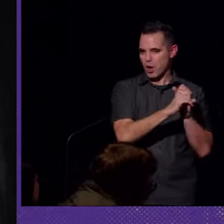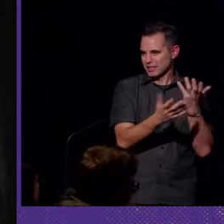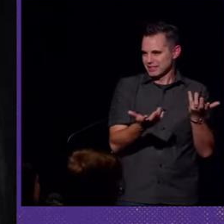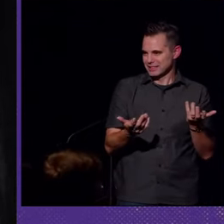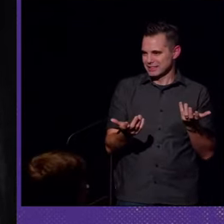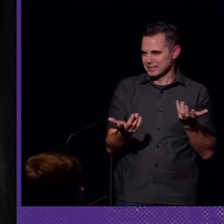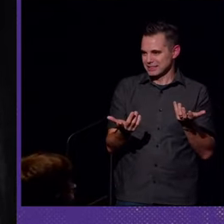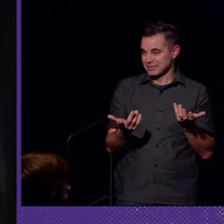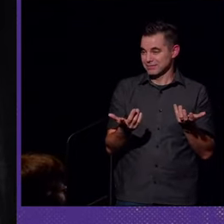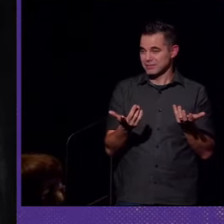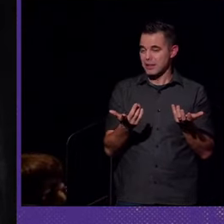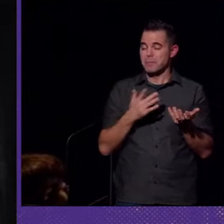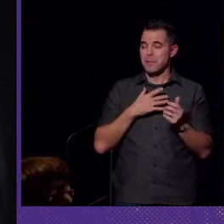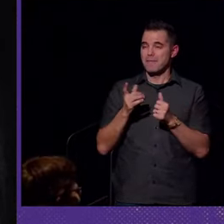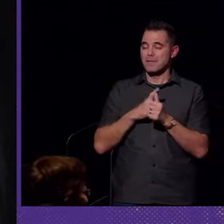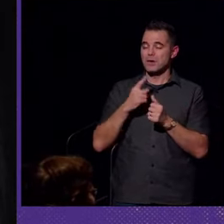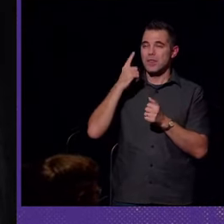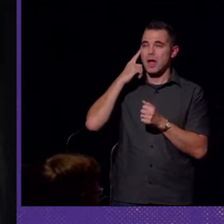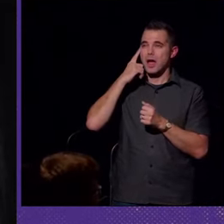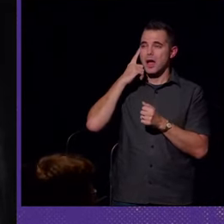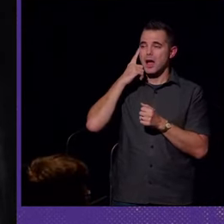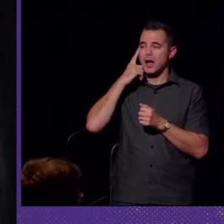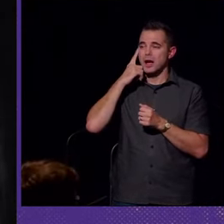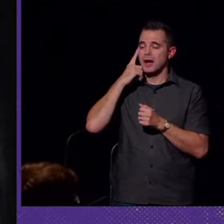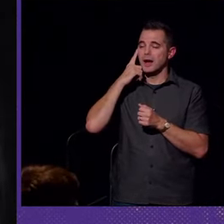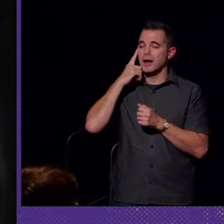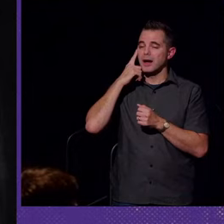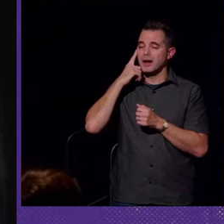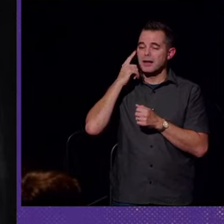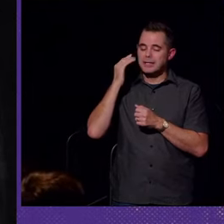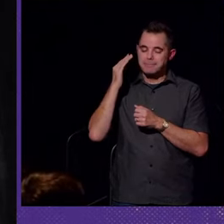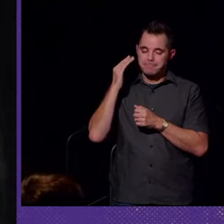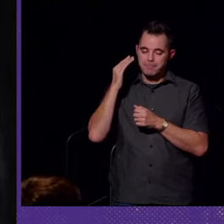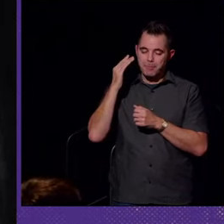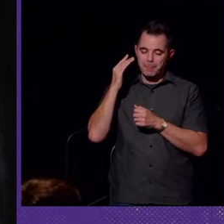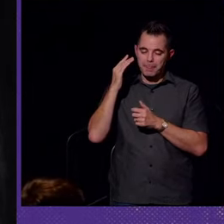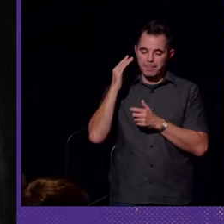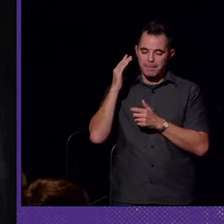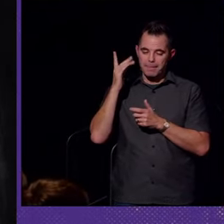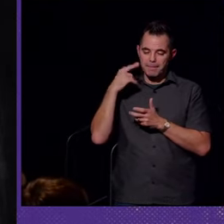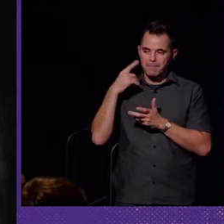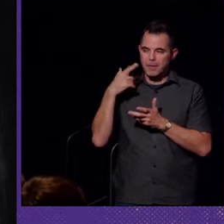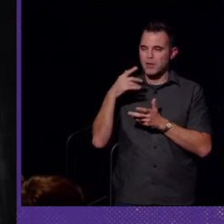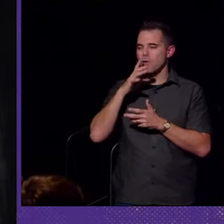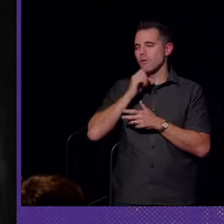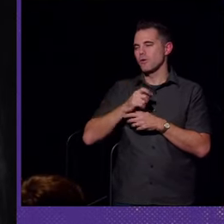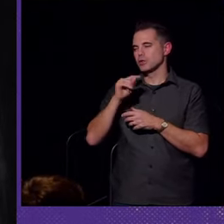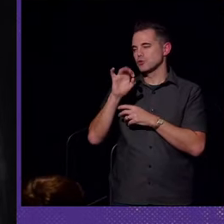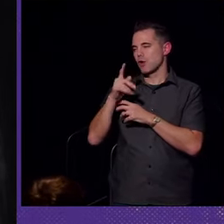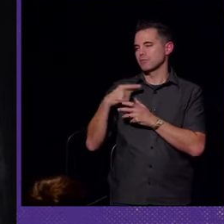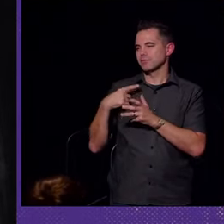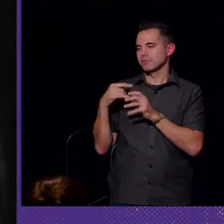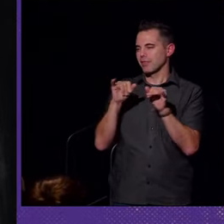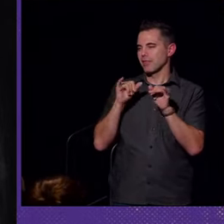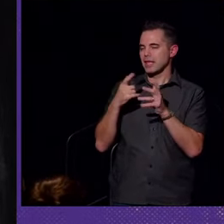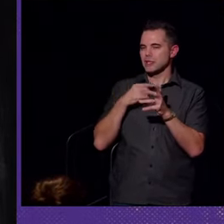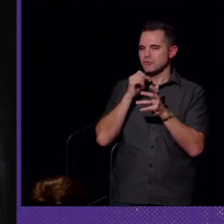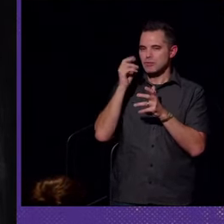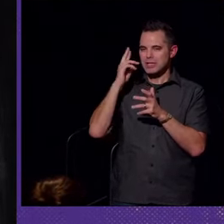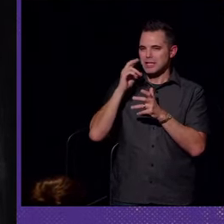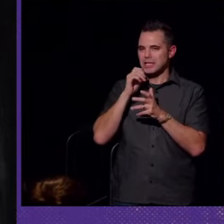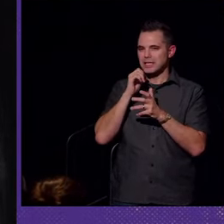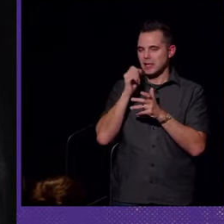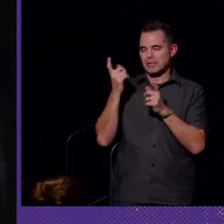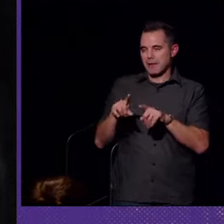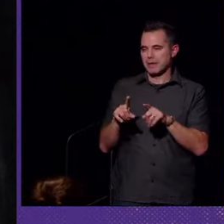they are. My first thought was they're playing up to old tropes. Then I realized that's actually not